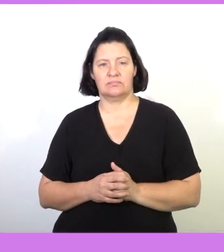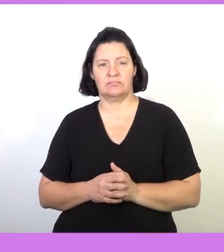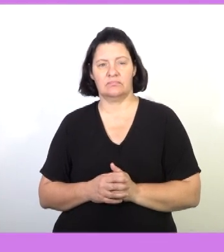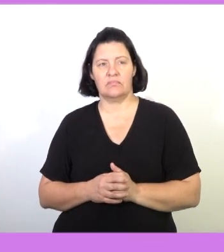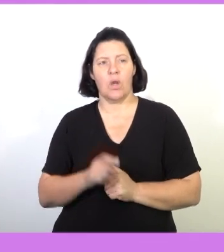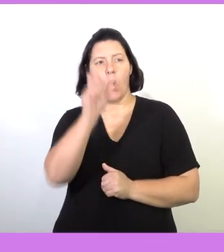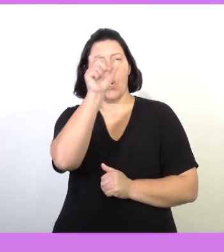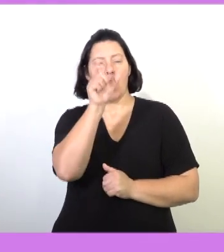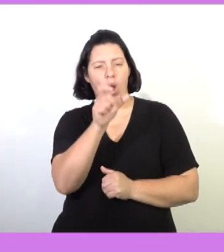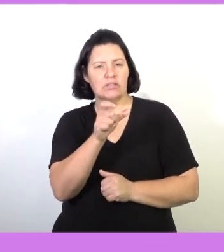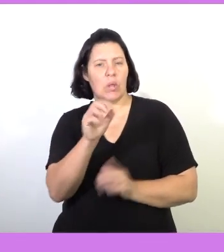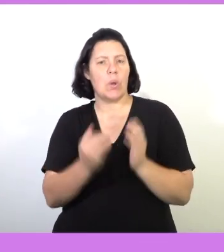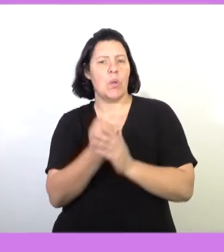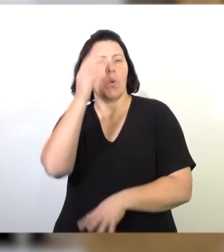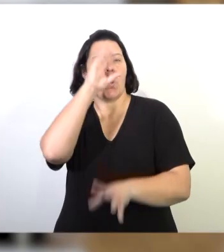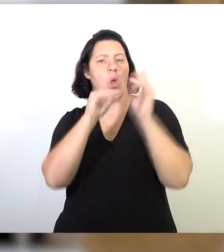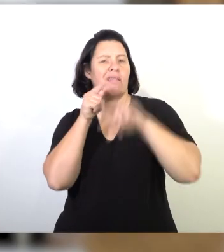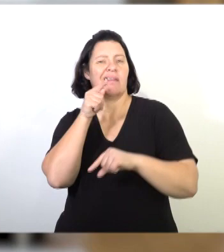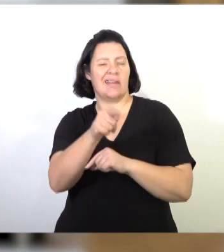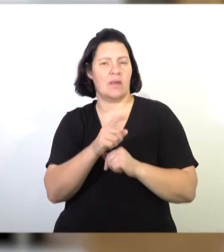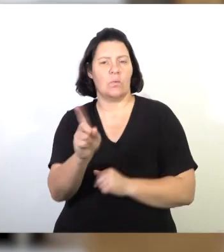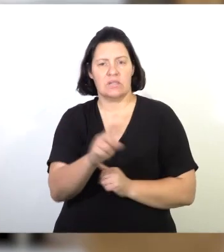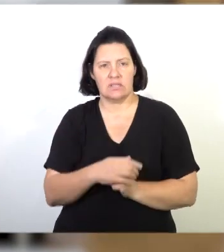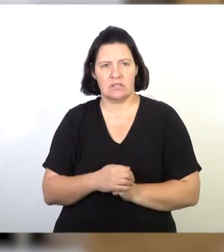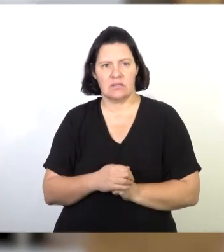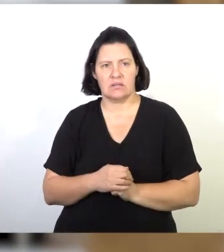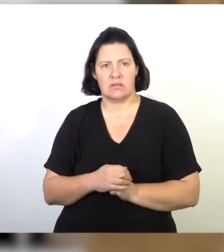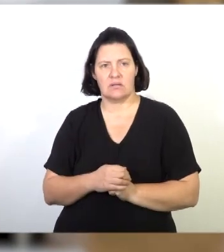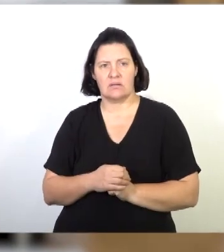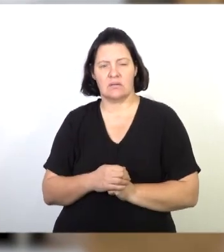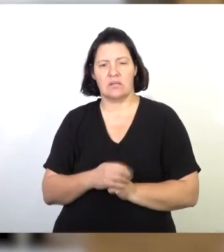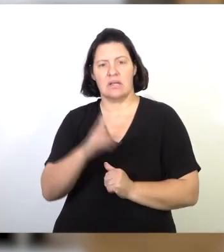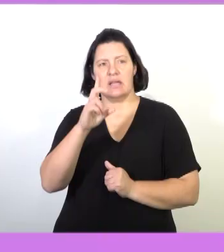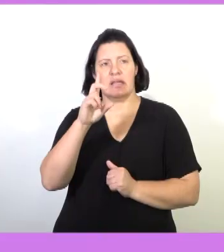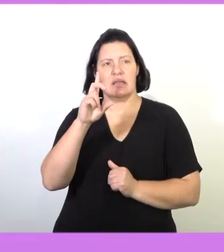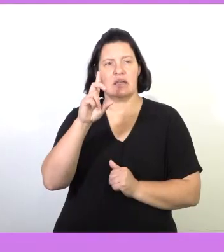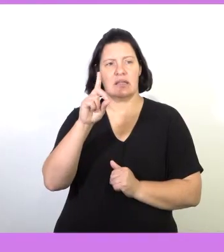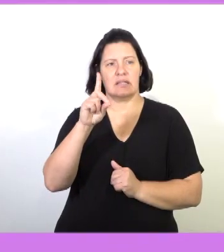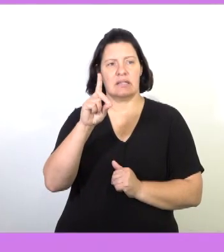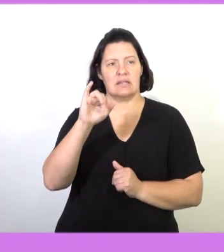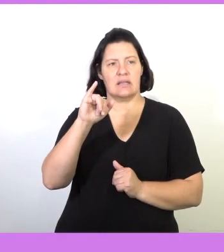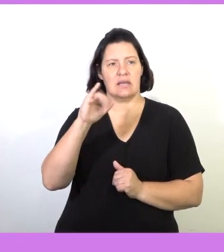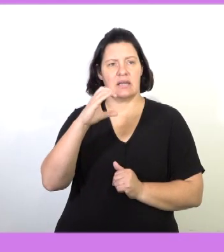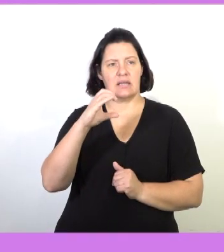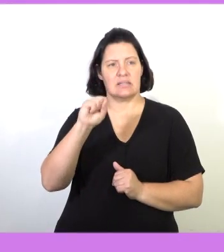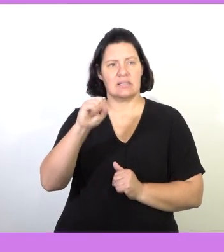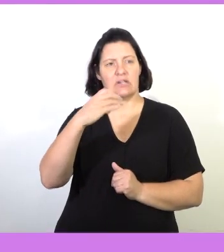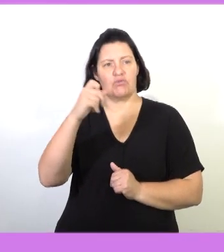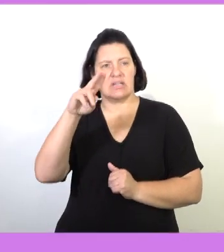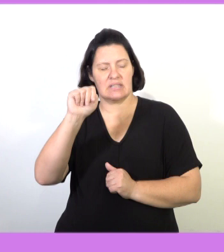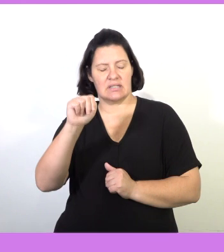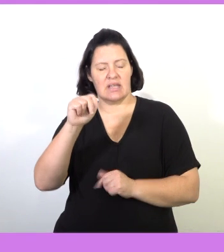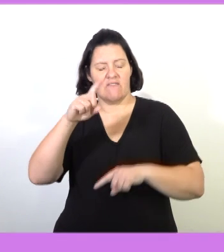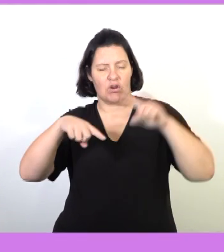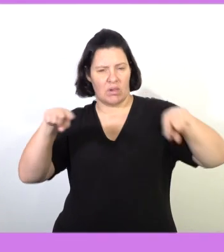The new ways that we are going to learn in this section are discrete variables, which are values that are